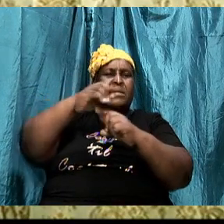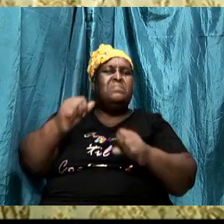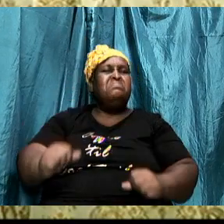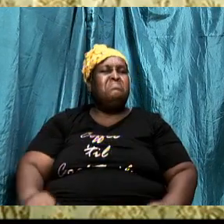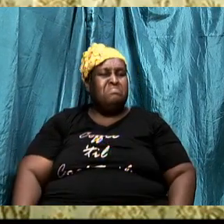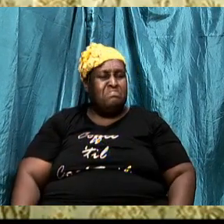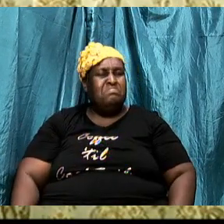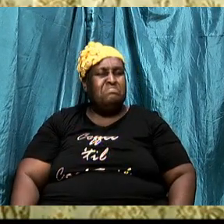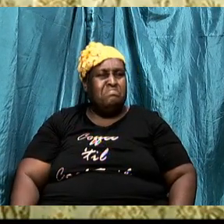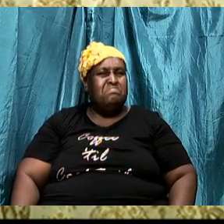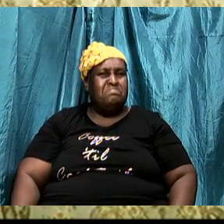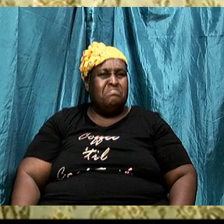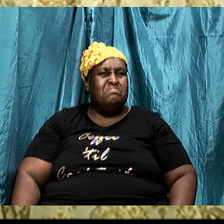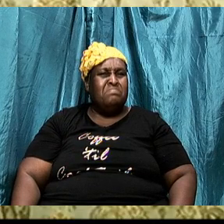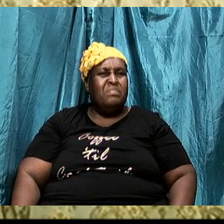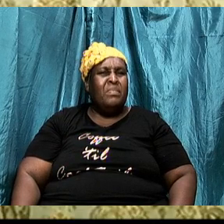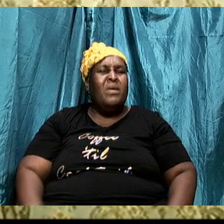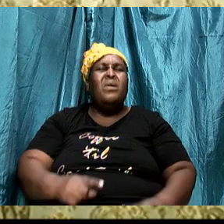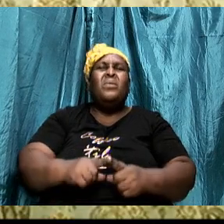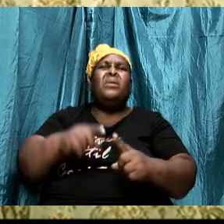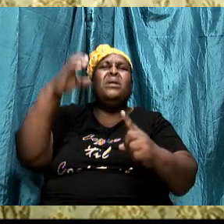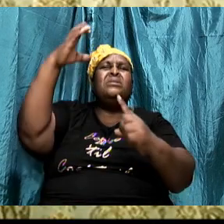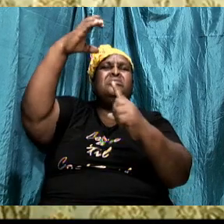the